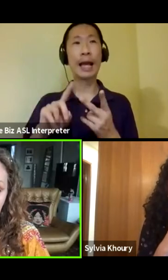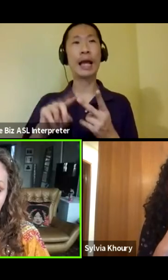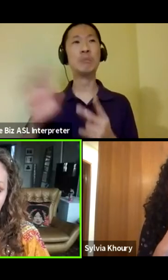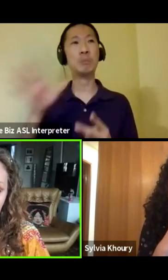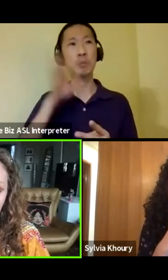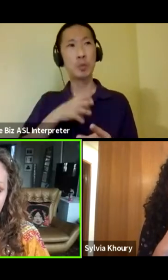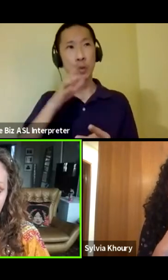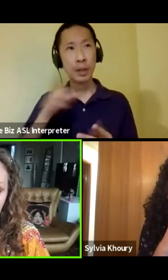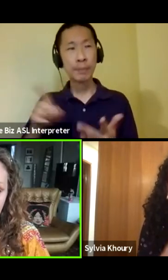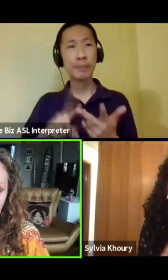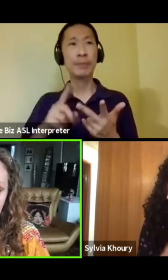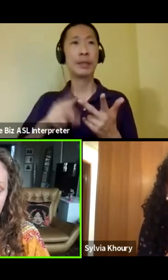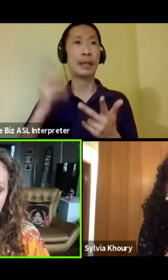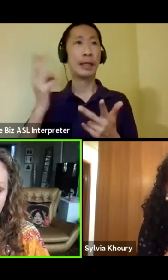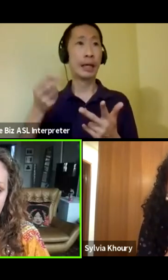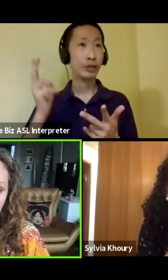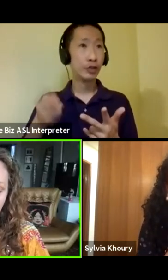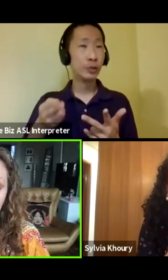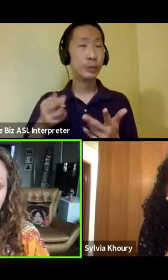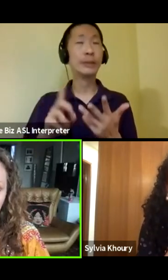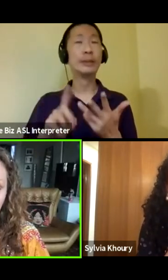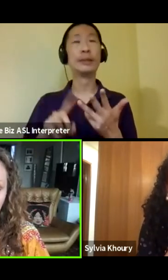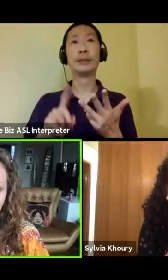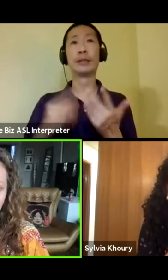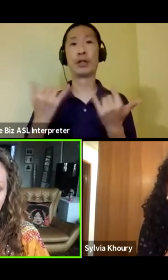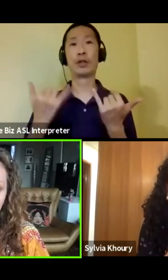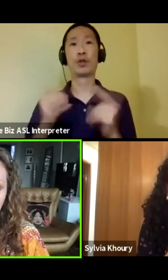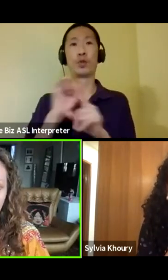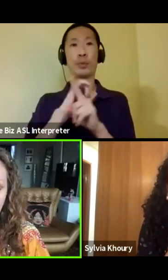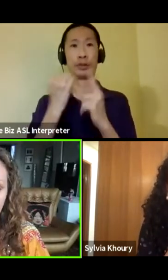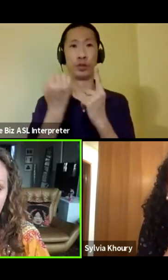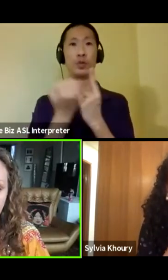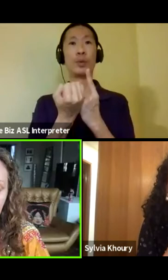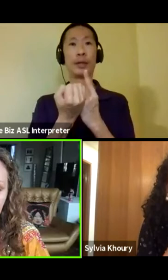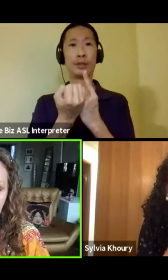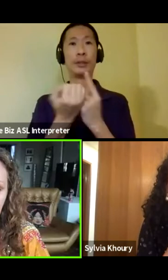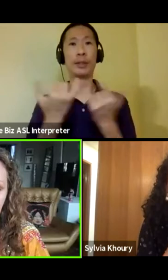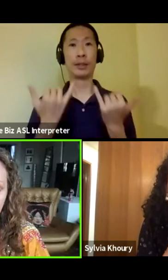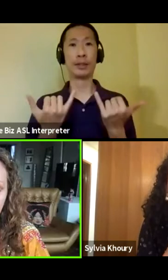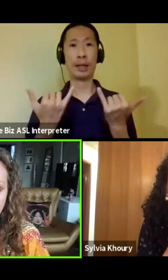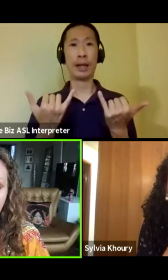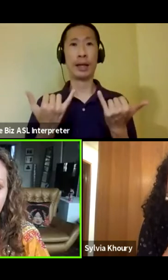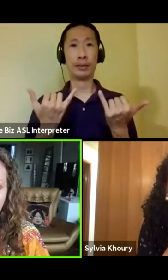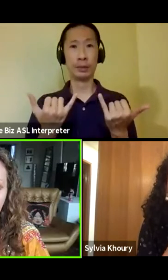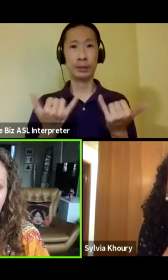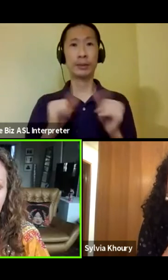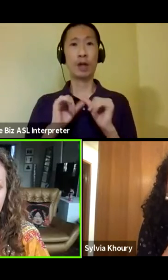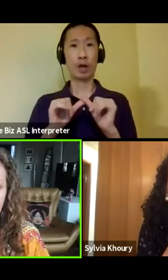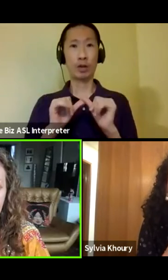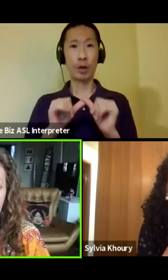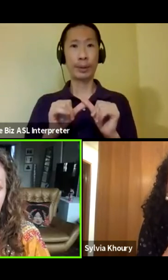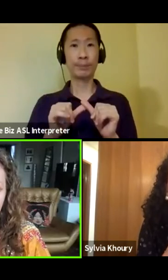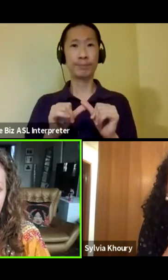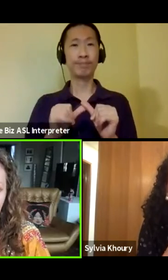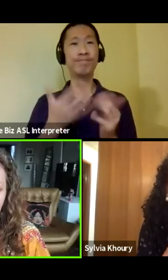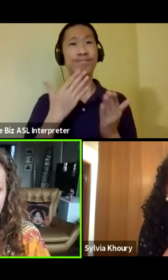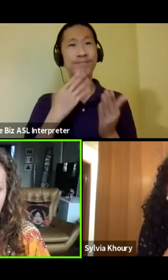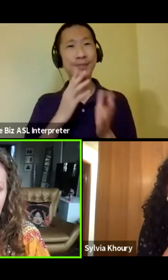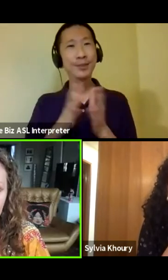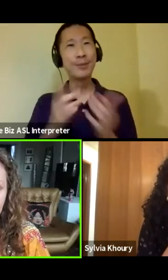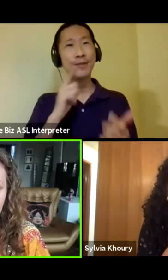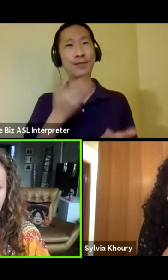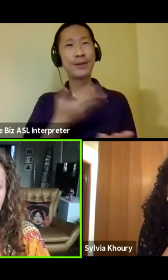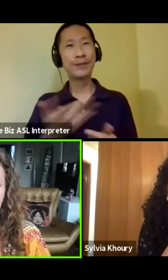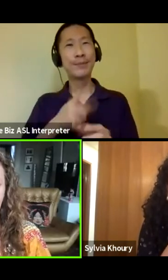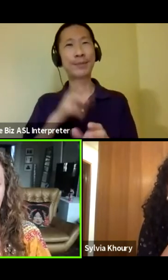the history of afghanistan and the current situation that is uh ongoing and thank you so much for